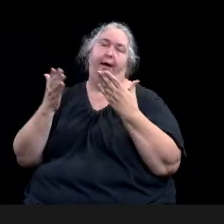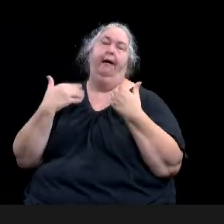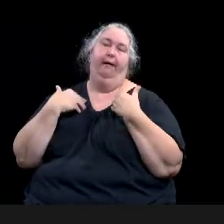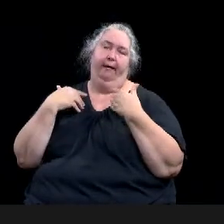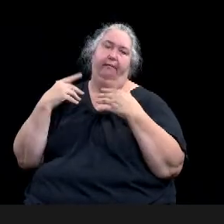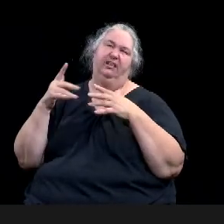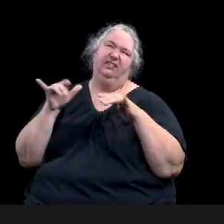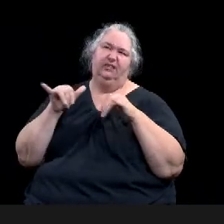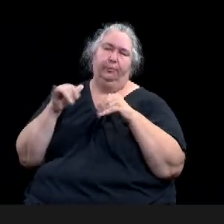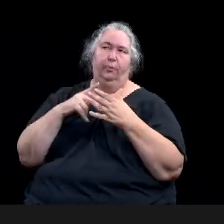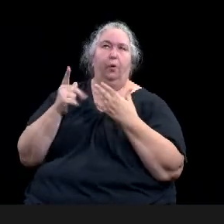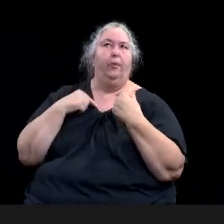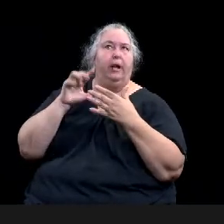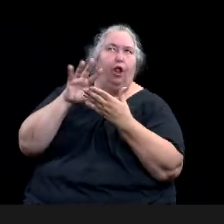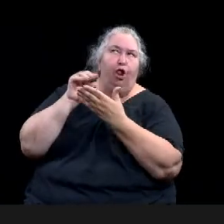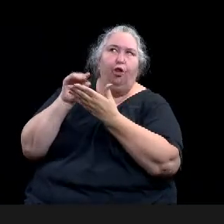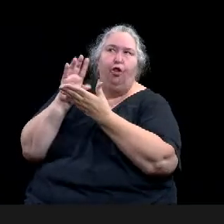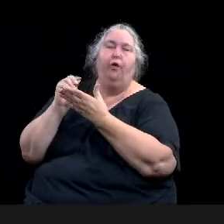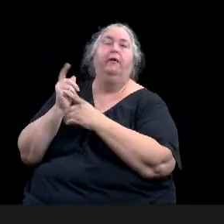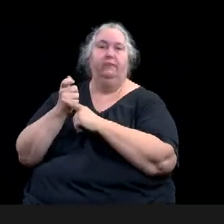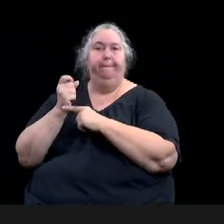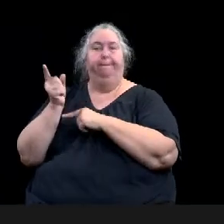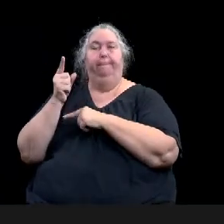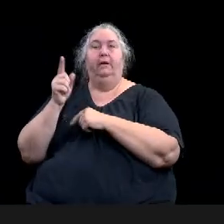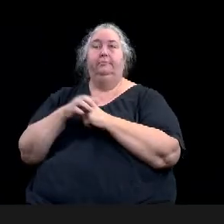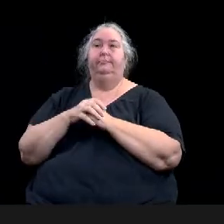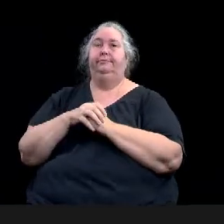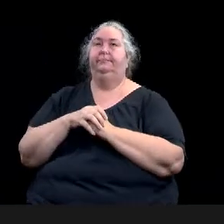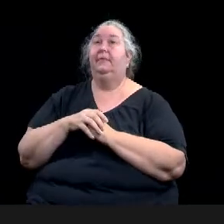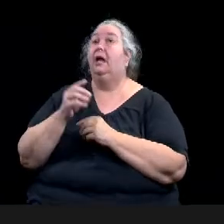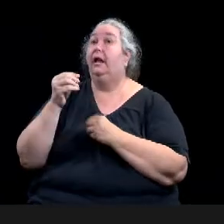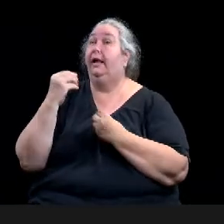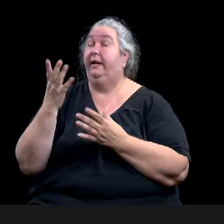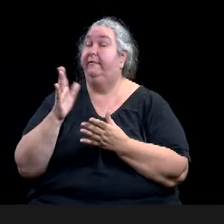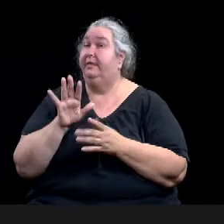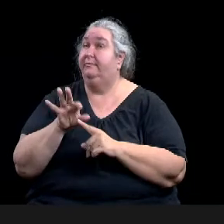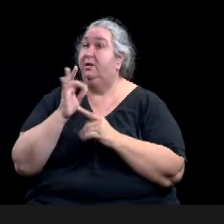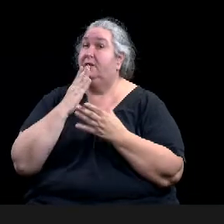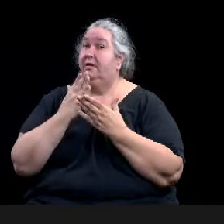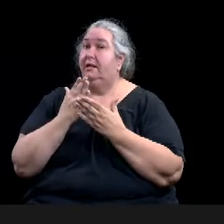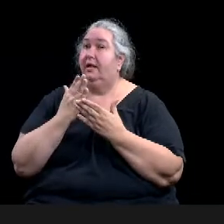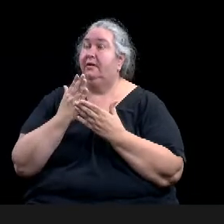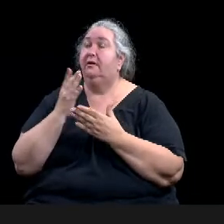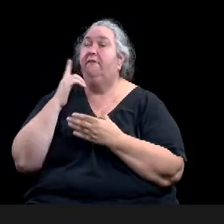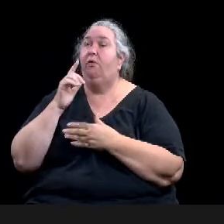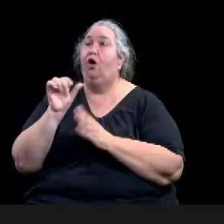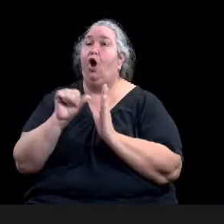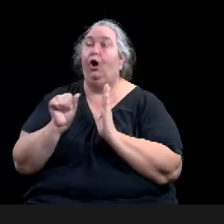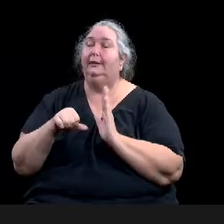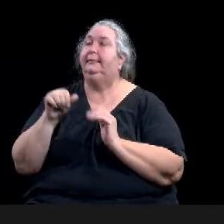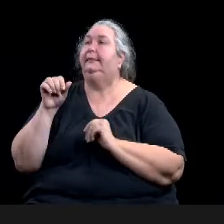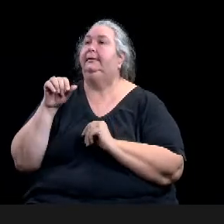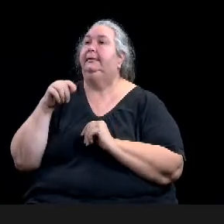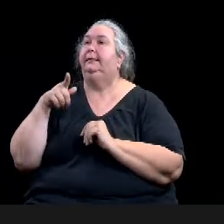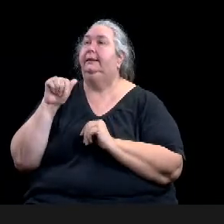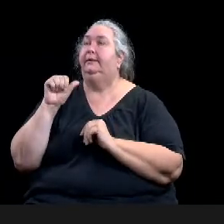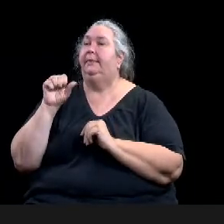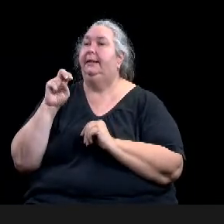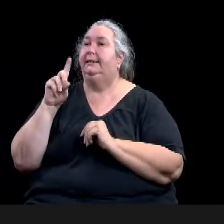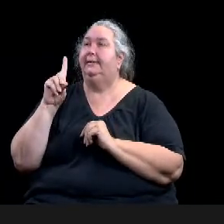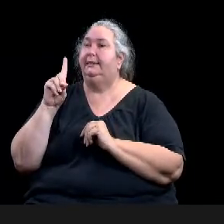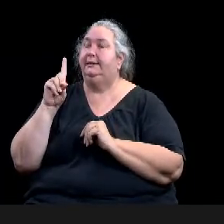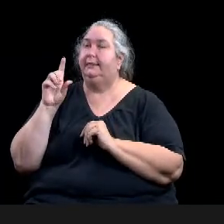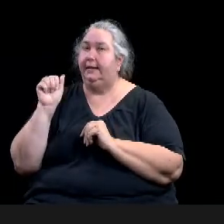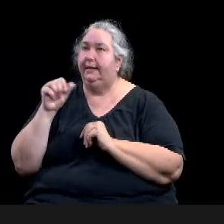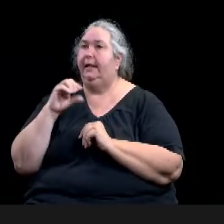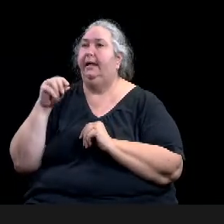Pasadena, and Plano, who not only shared some information with us, but spent time on calls to discuss their programs, some